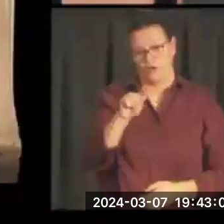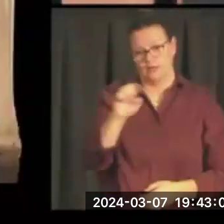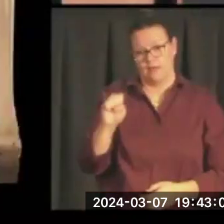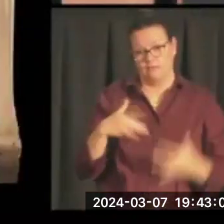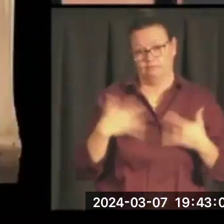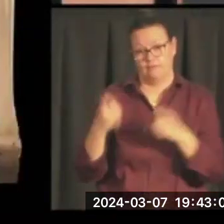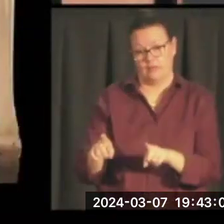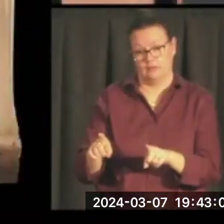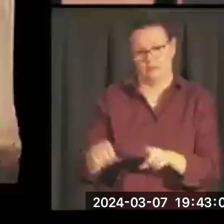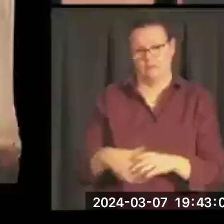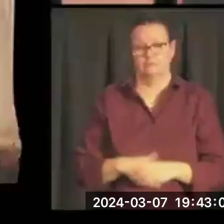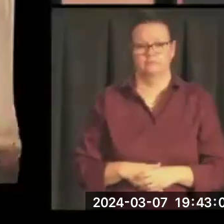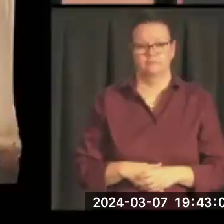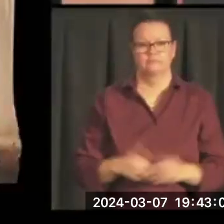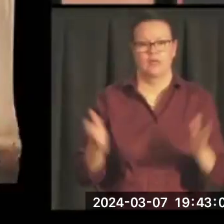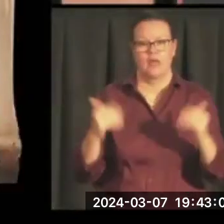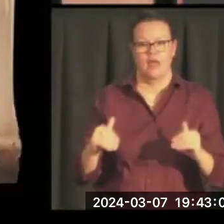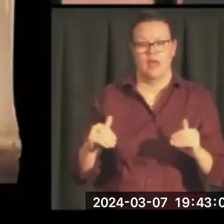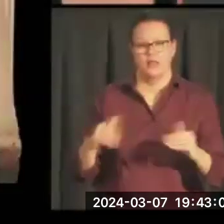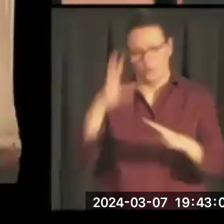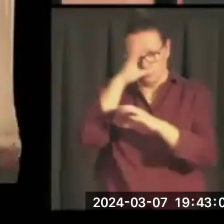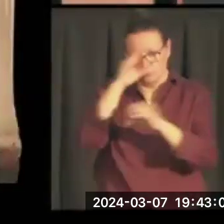And the resignation of a president.